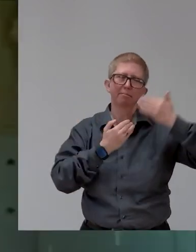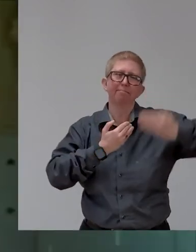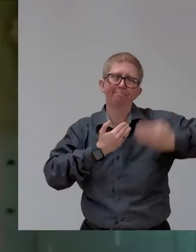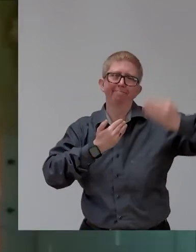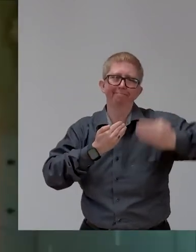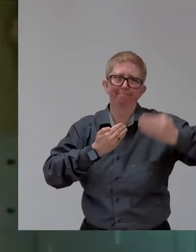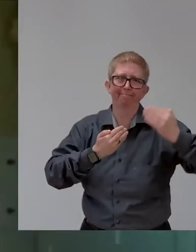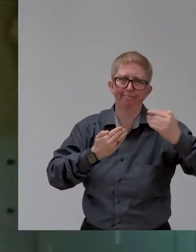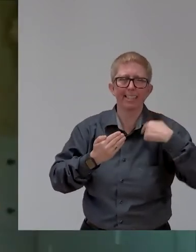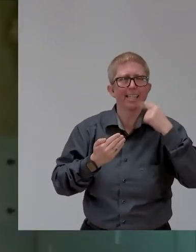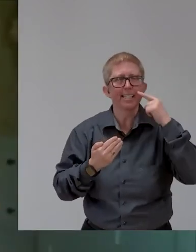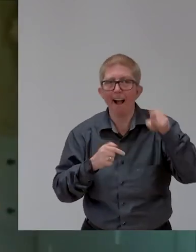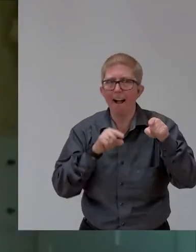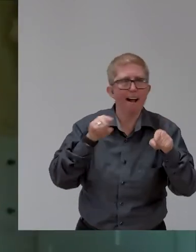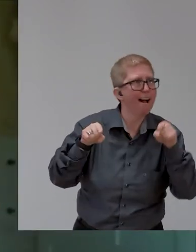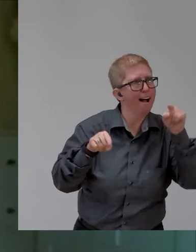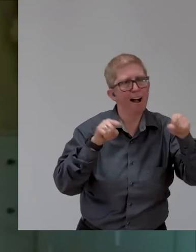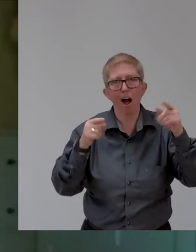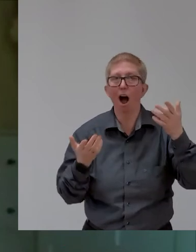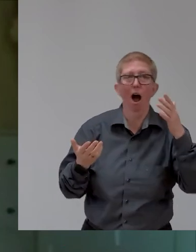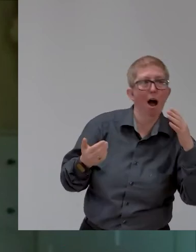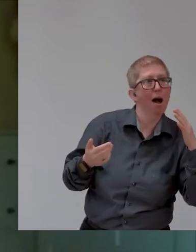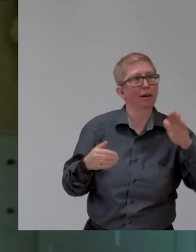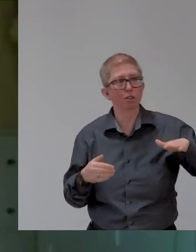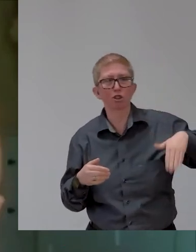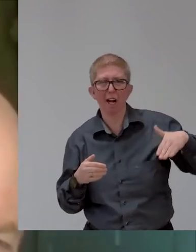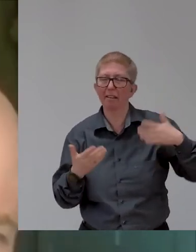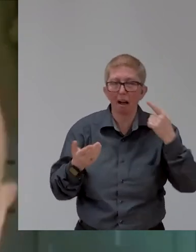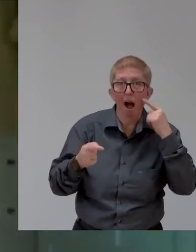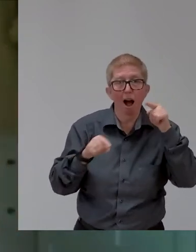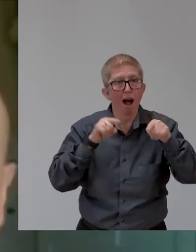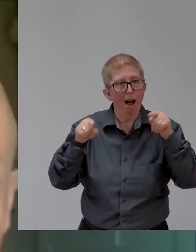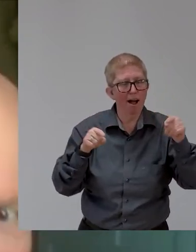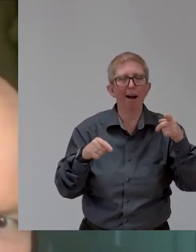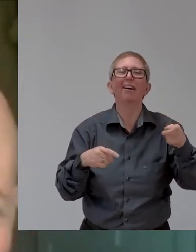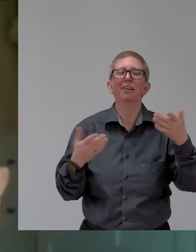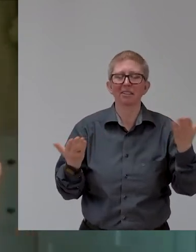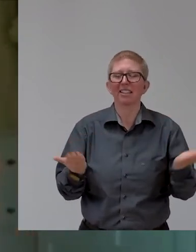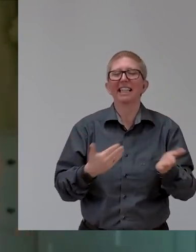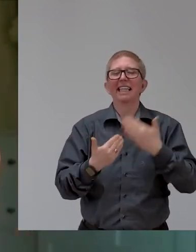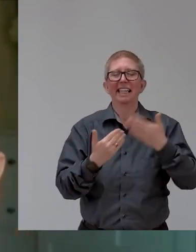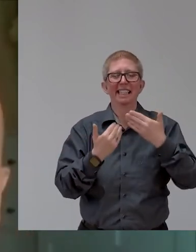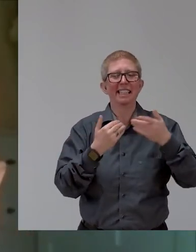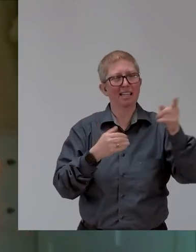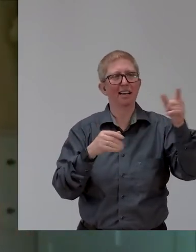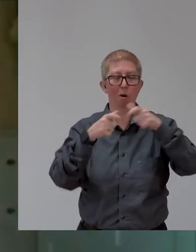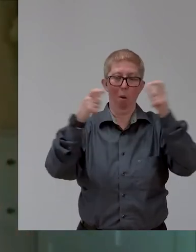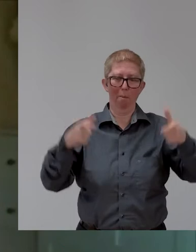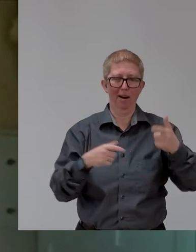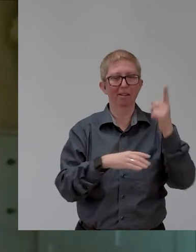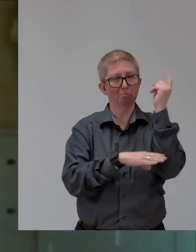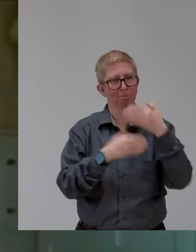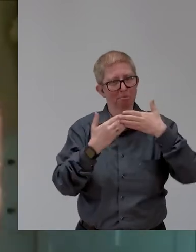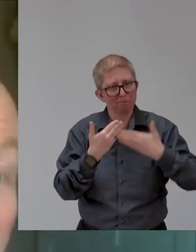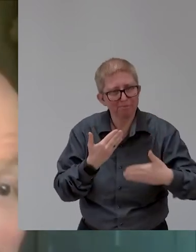They're probably the easiest thing to impact maybe. Um, you know, and, and I suppose the obvious difference is that you can generally tell